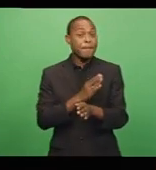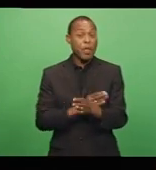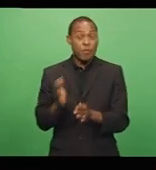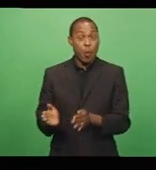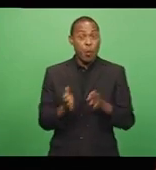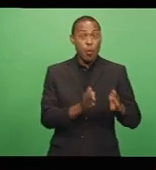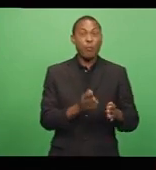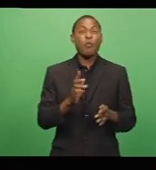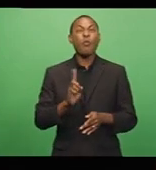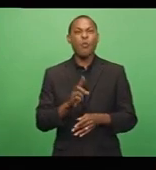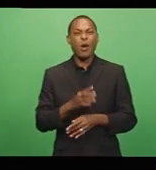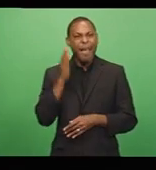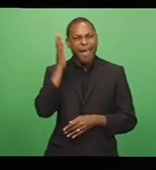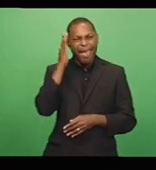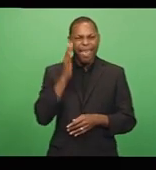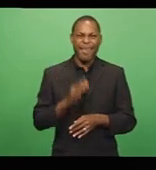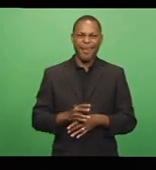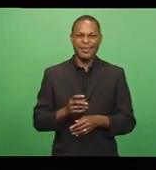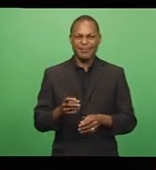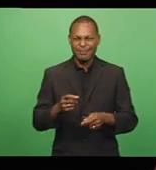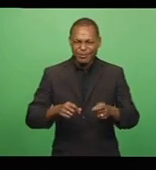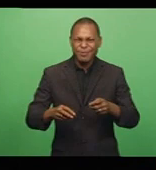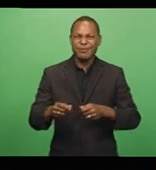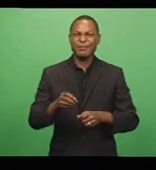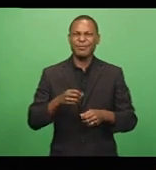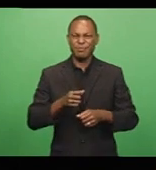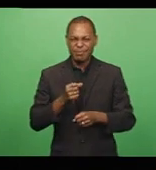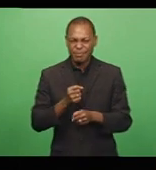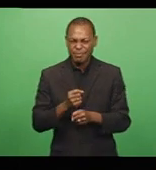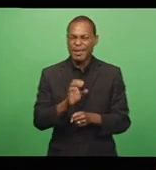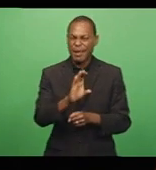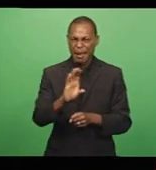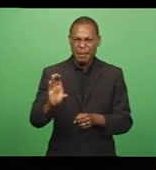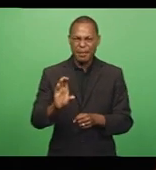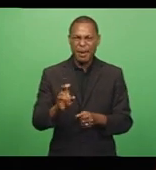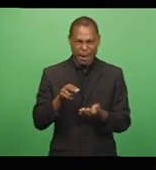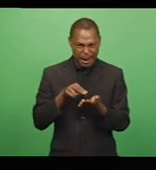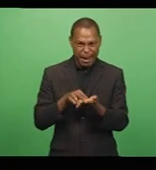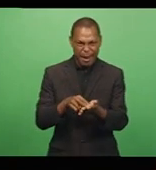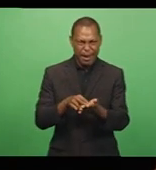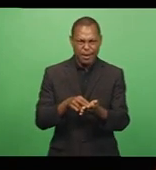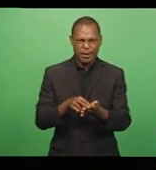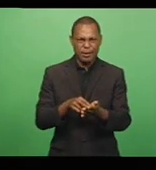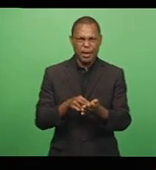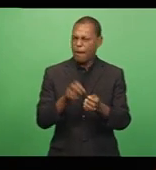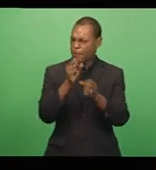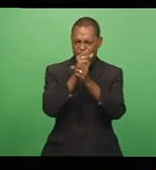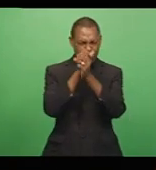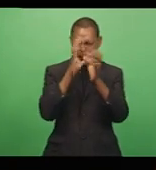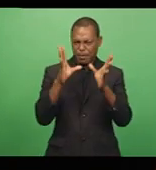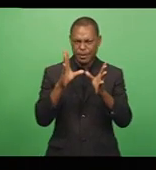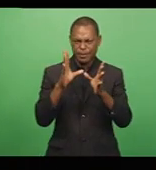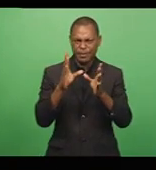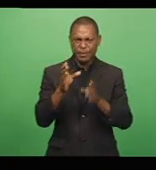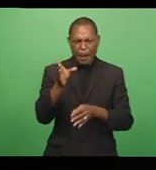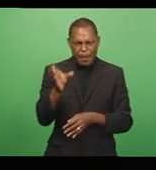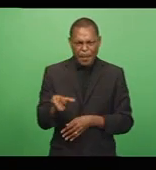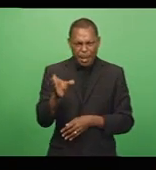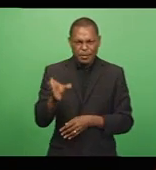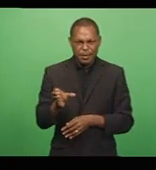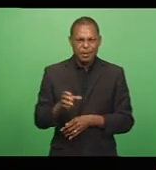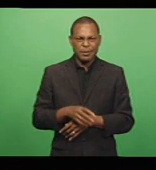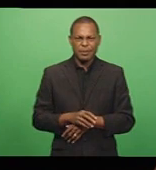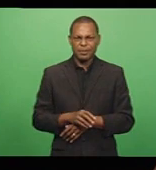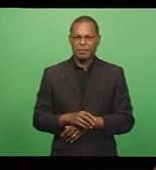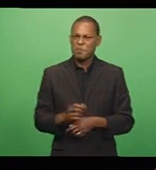a hairdressing salon here in Nandi and was a very well-known person and as described by